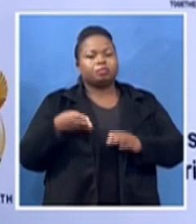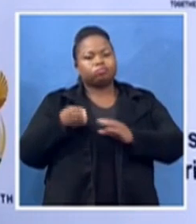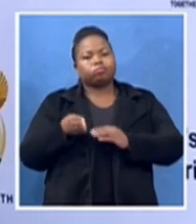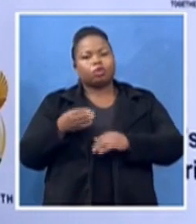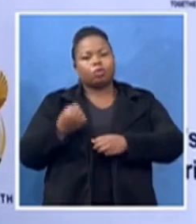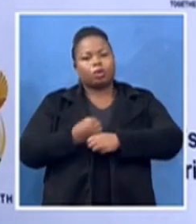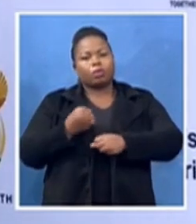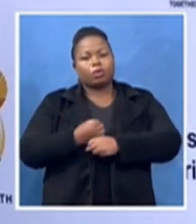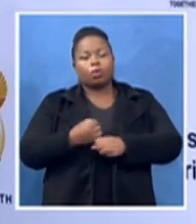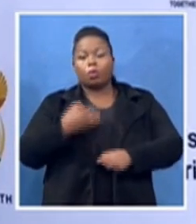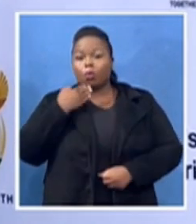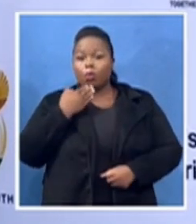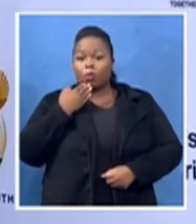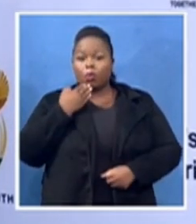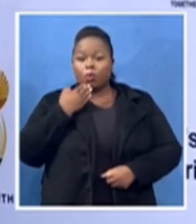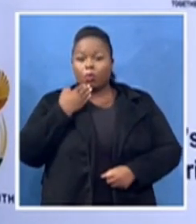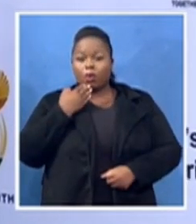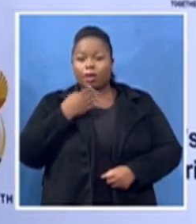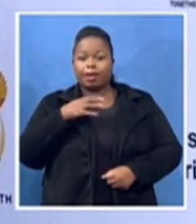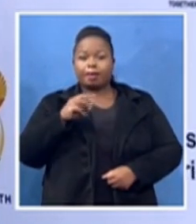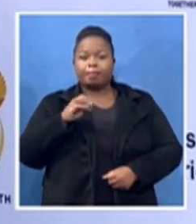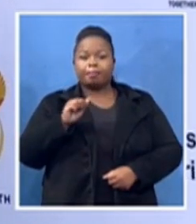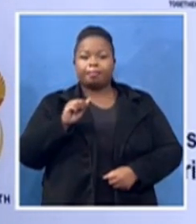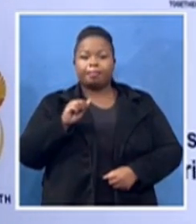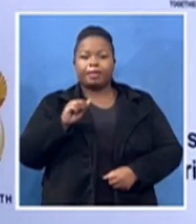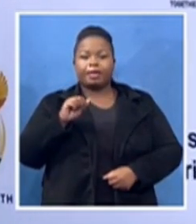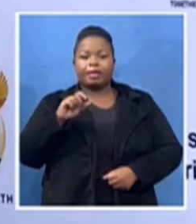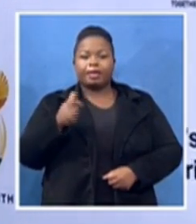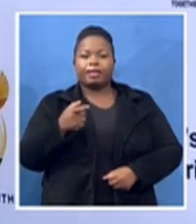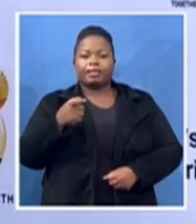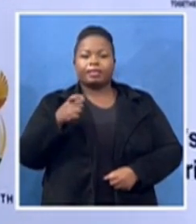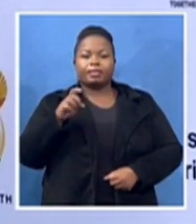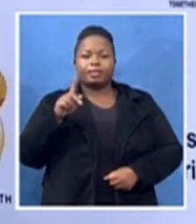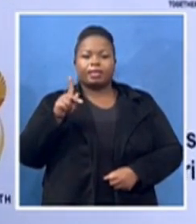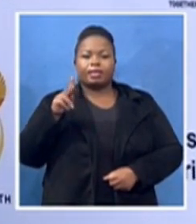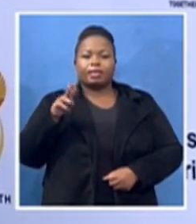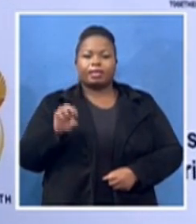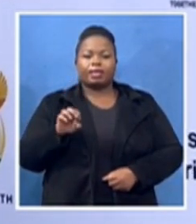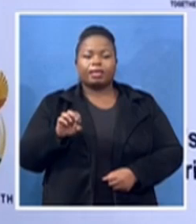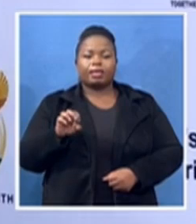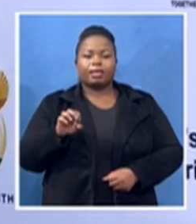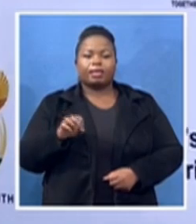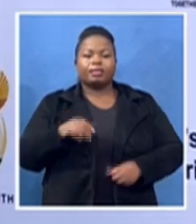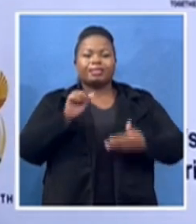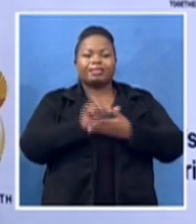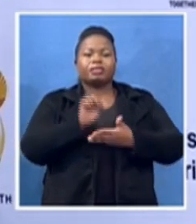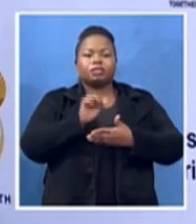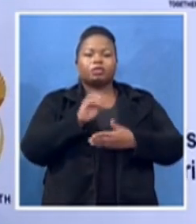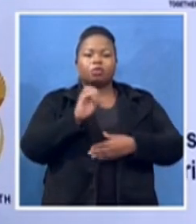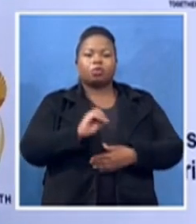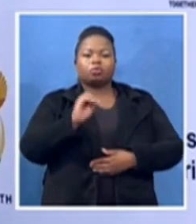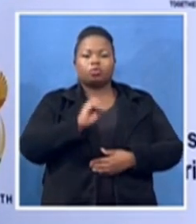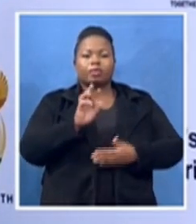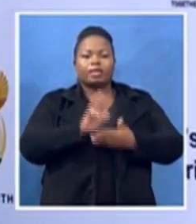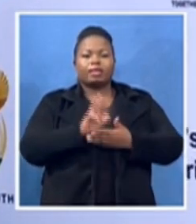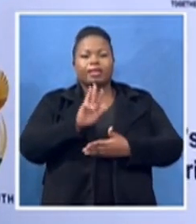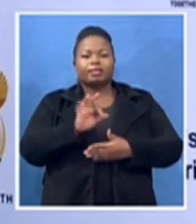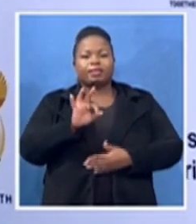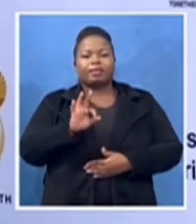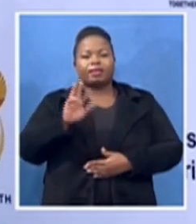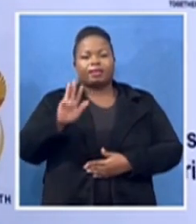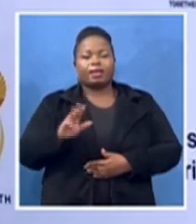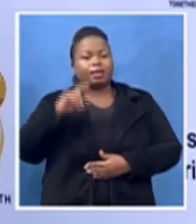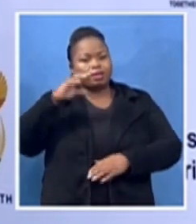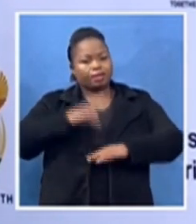Marshall Matlake on the 16th October 1939 at the age of 65 at the age Efneral in